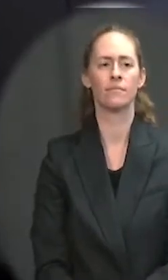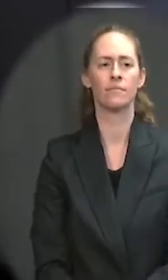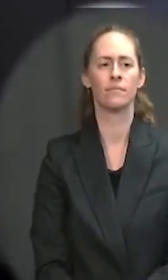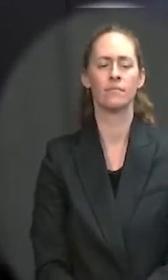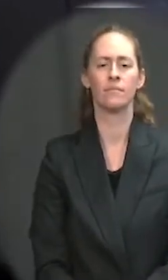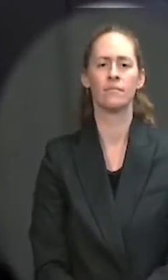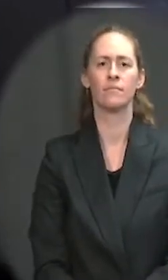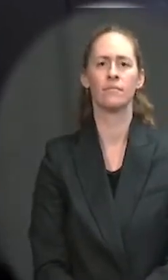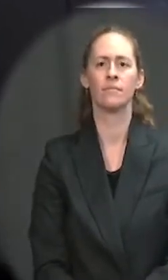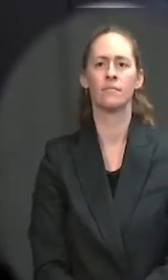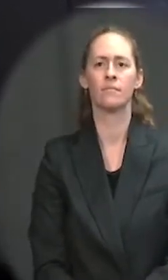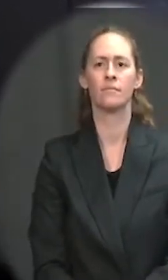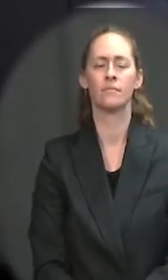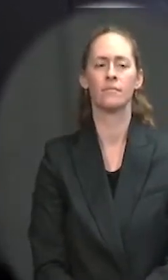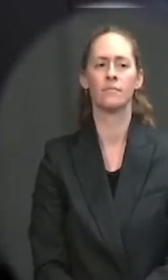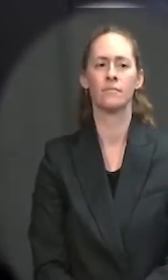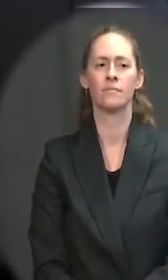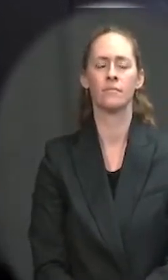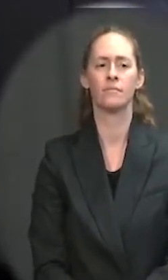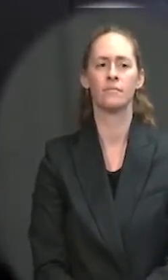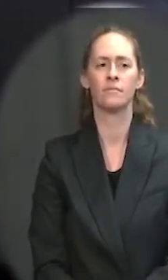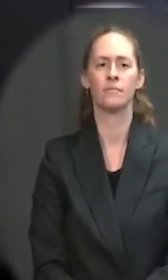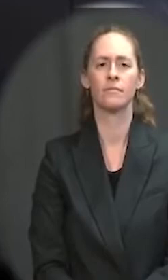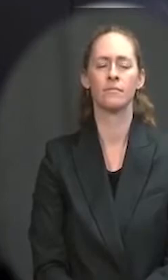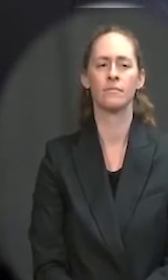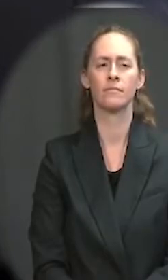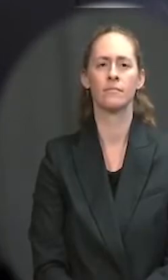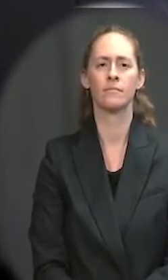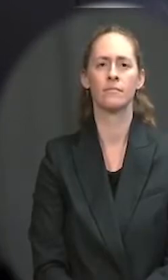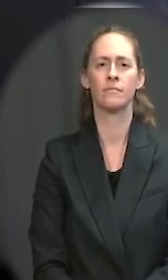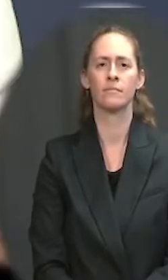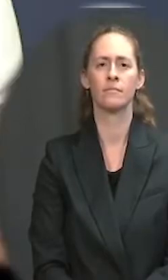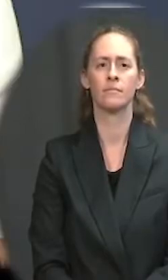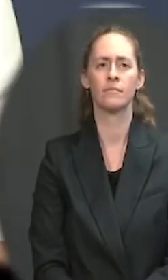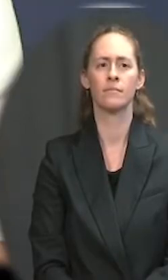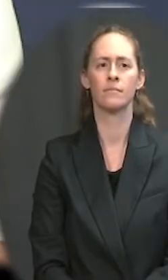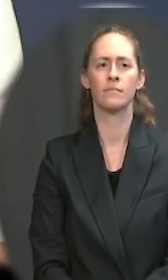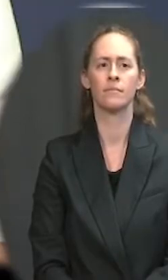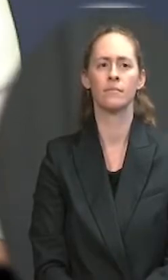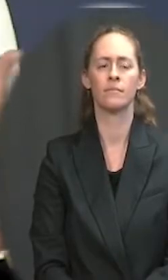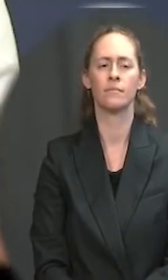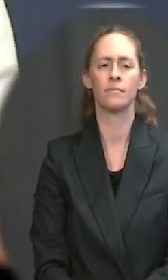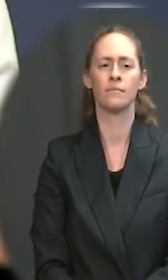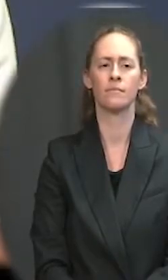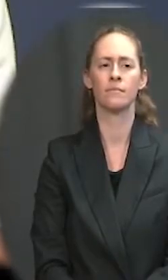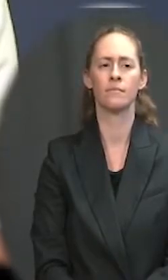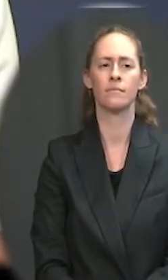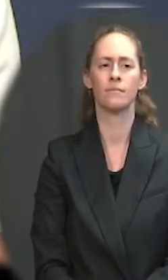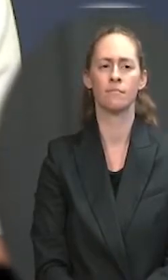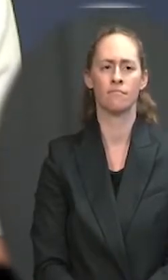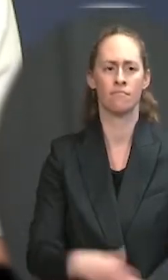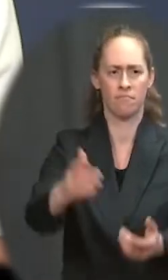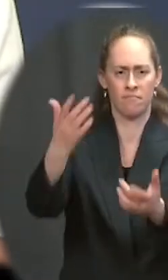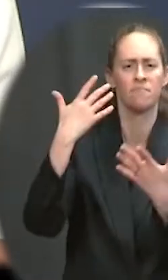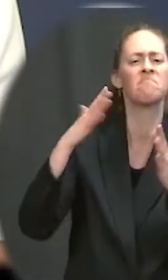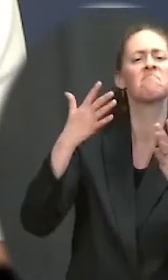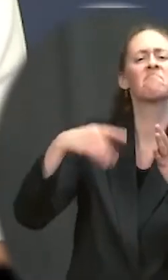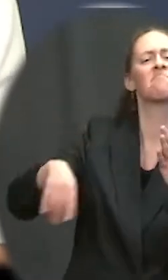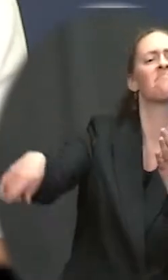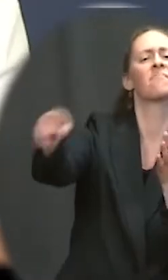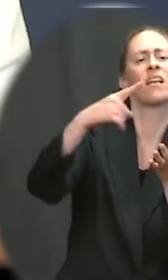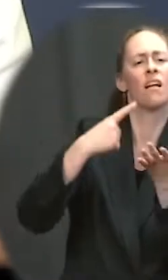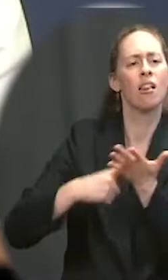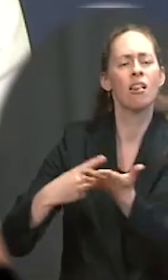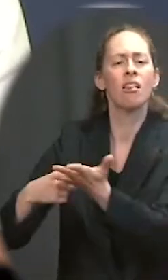meetings with the WTO on this are underway? Well, there have been discussions happening here through a policy process.